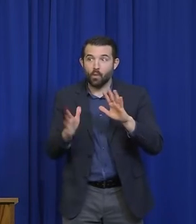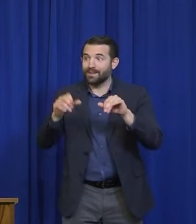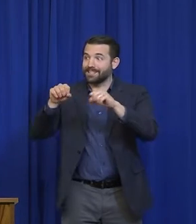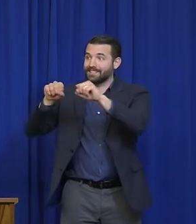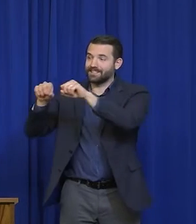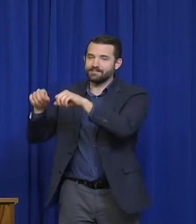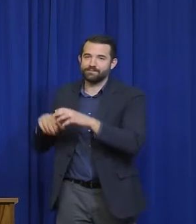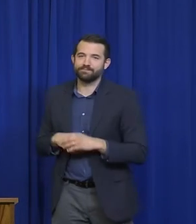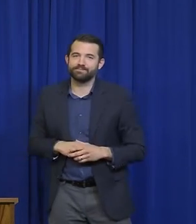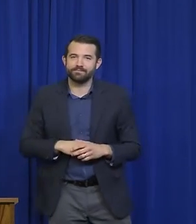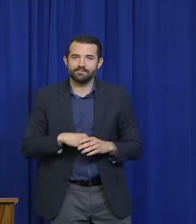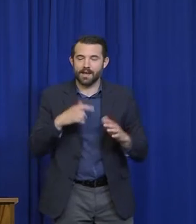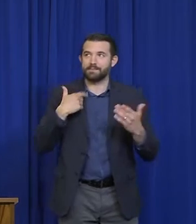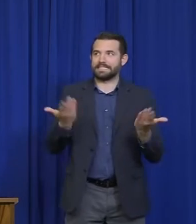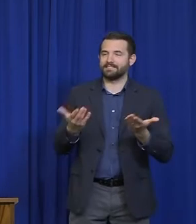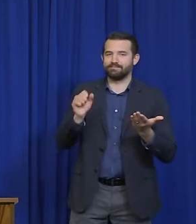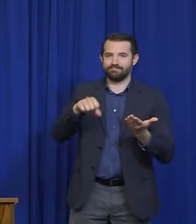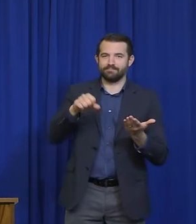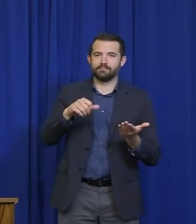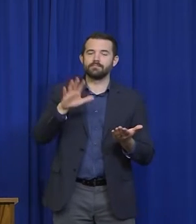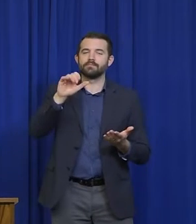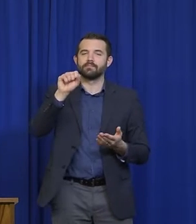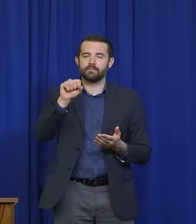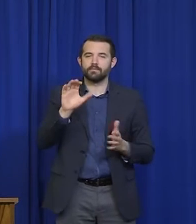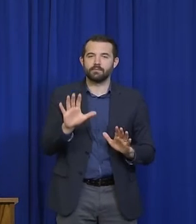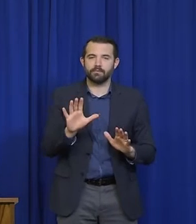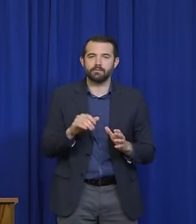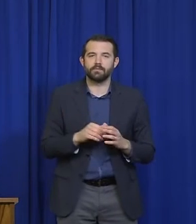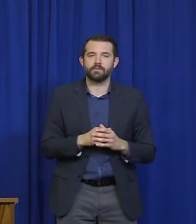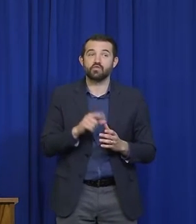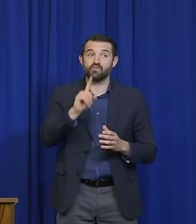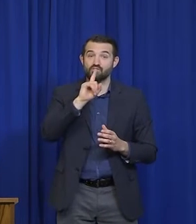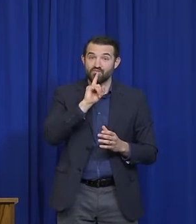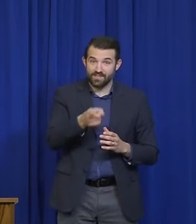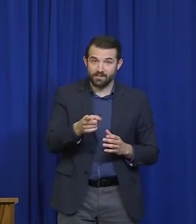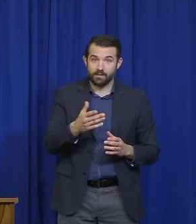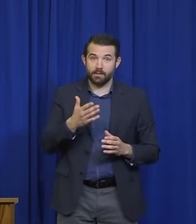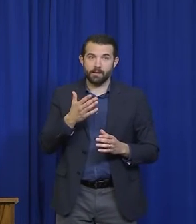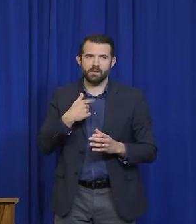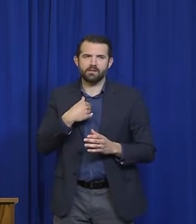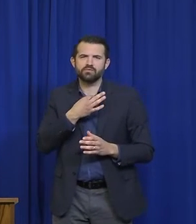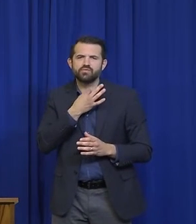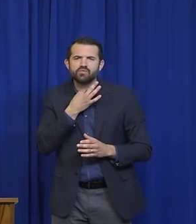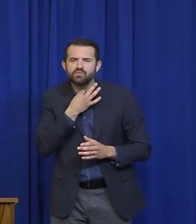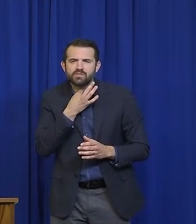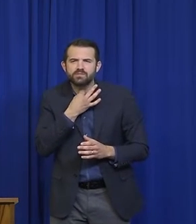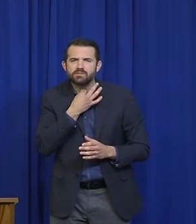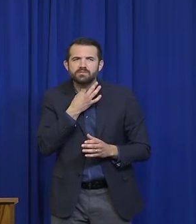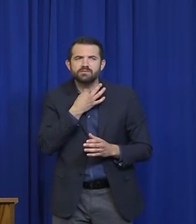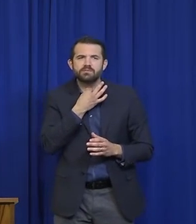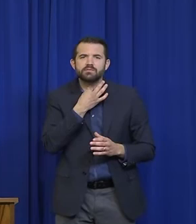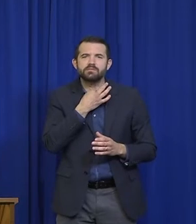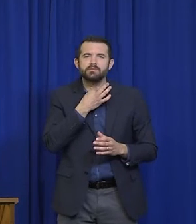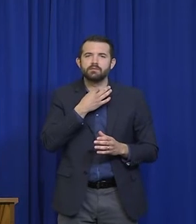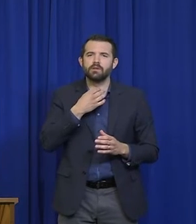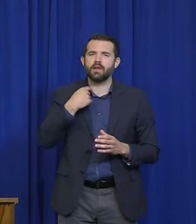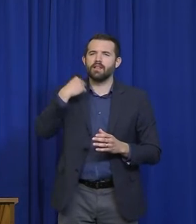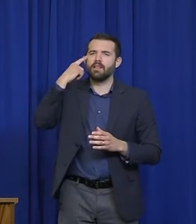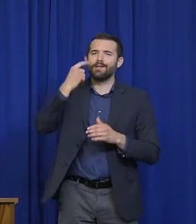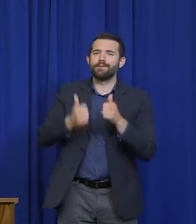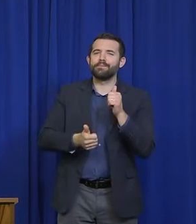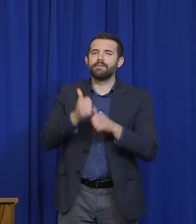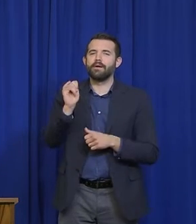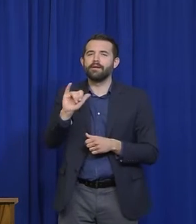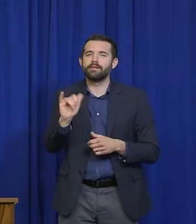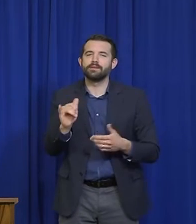Oh, no, I'm here. No, I was actually saying that, you know, I think most days, at least in the Mount Desert Island region, where we